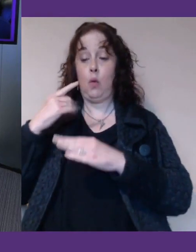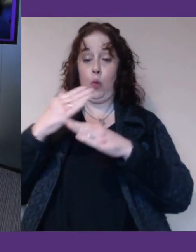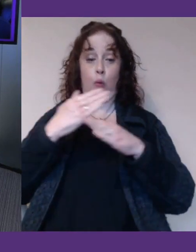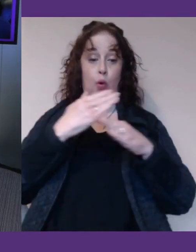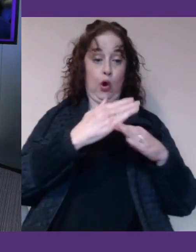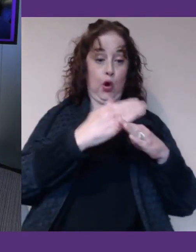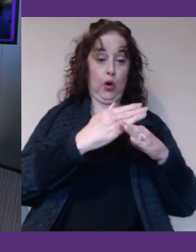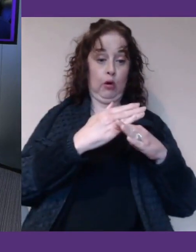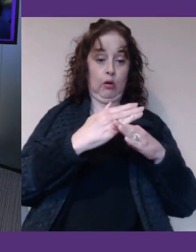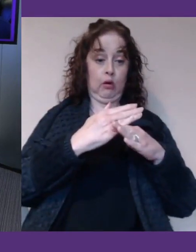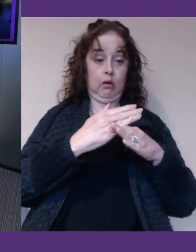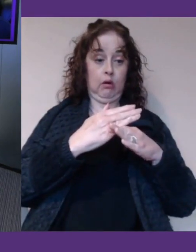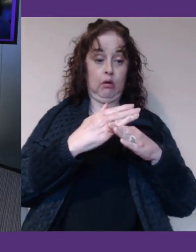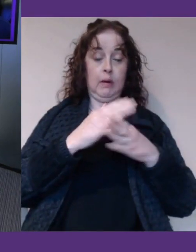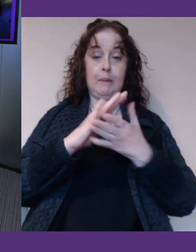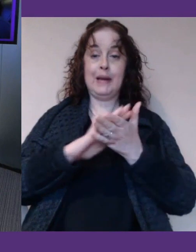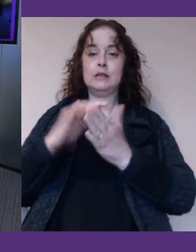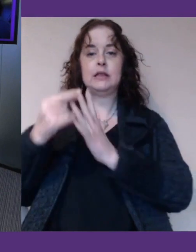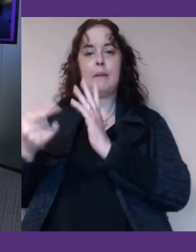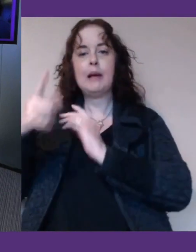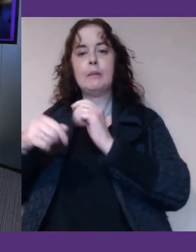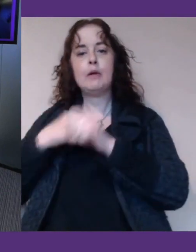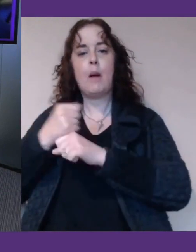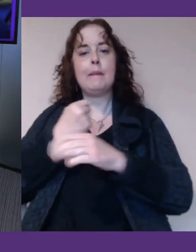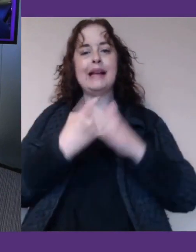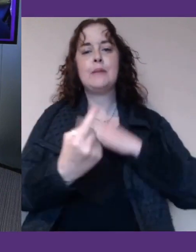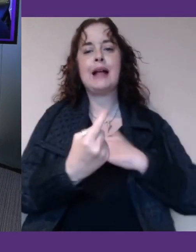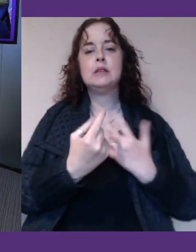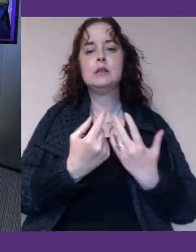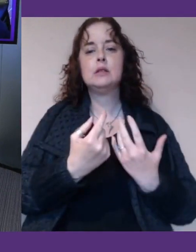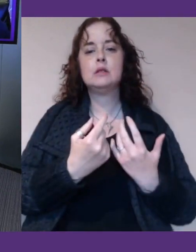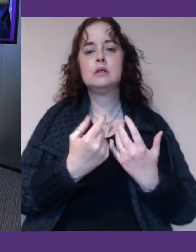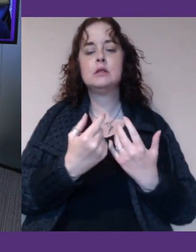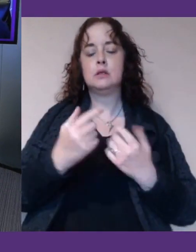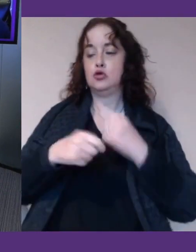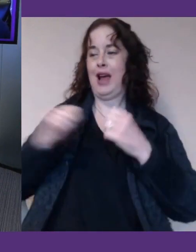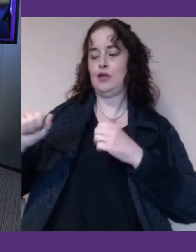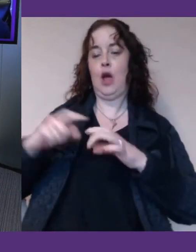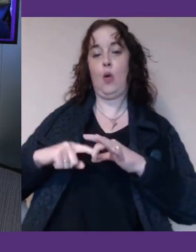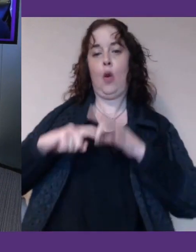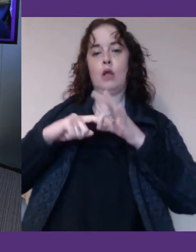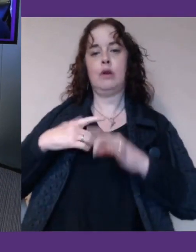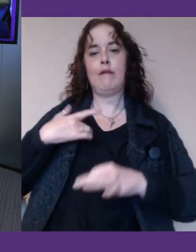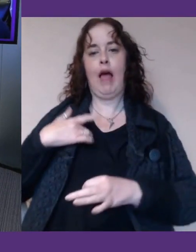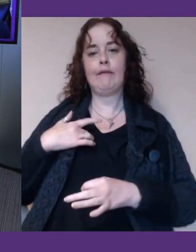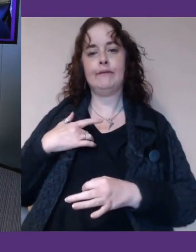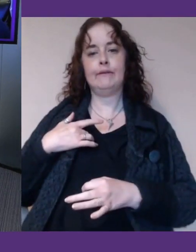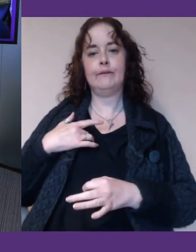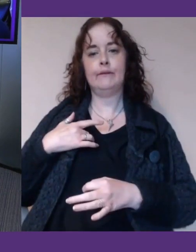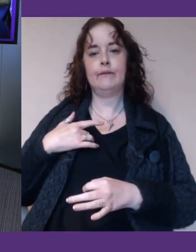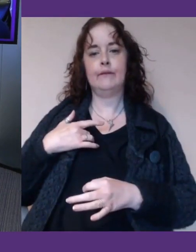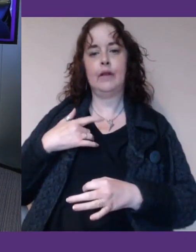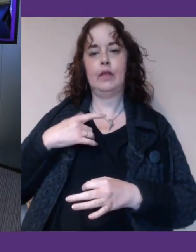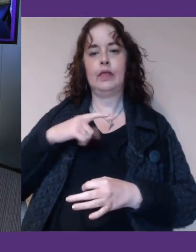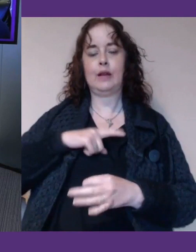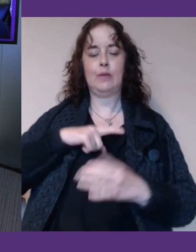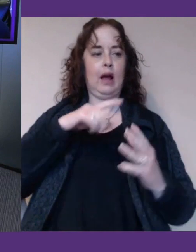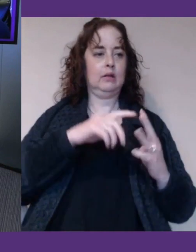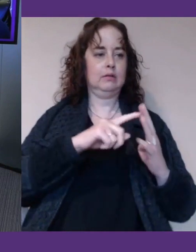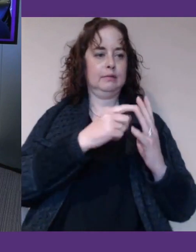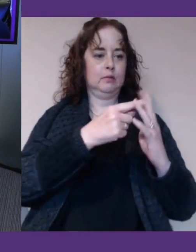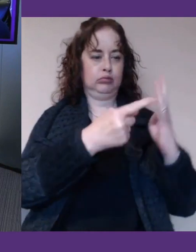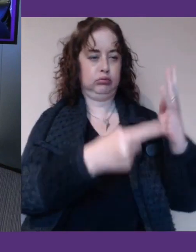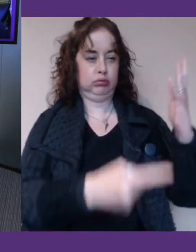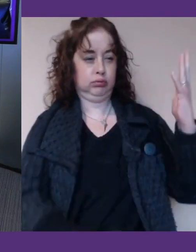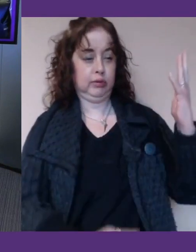to disabled people is a key element of changing the quality of people's lives. So it felt like that's why we picked one amongst 101 different things that we could